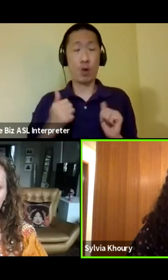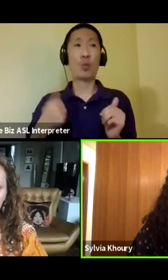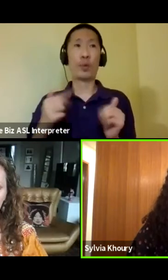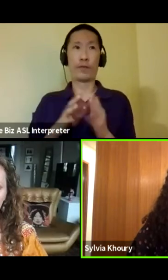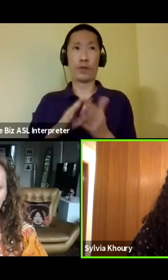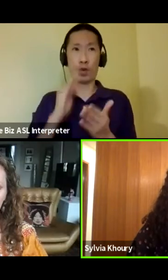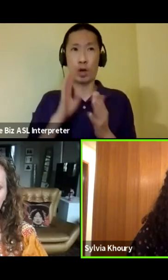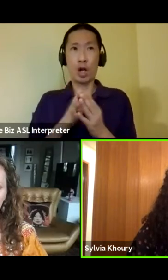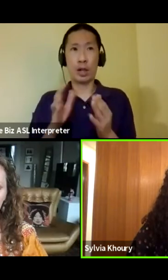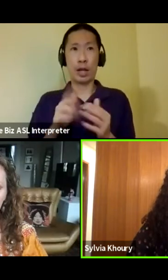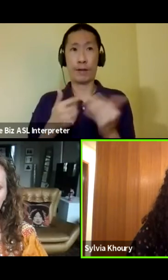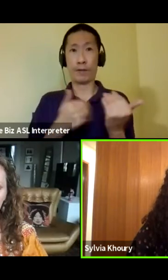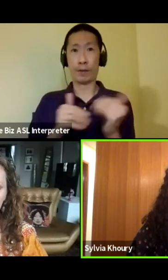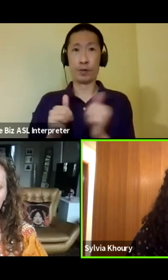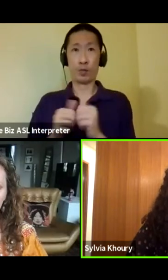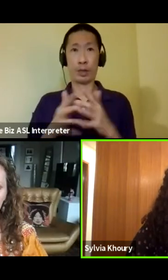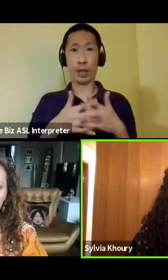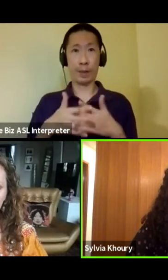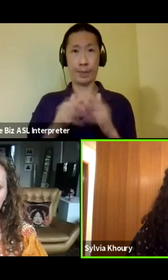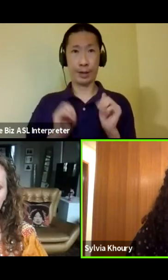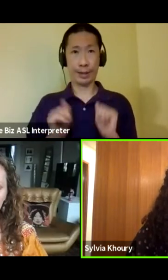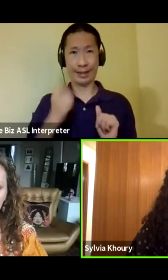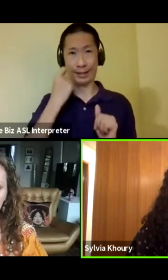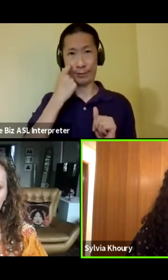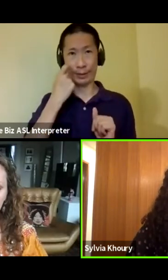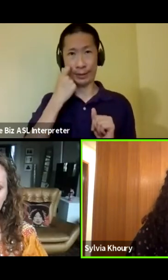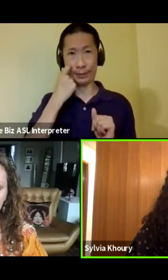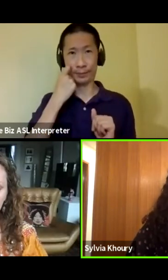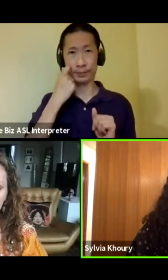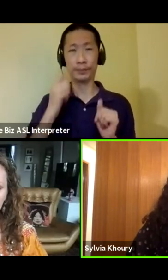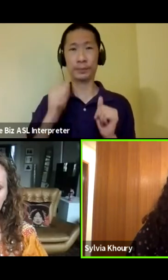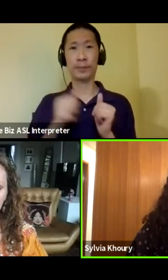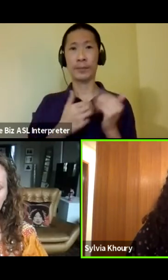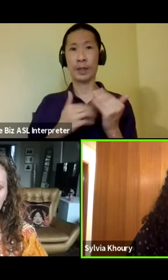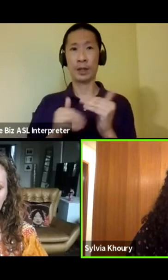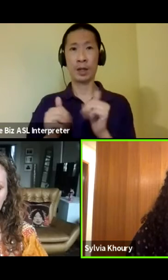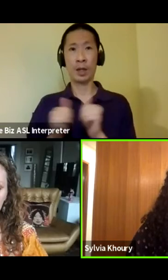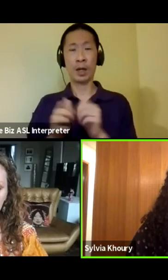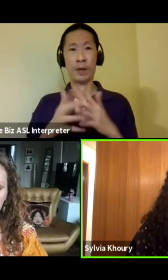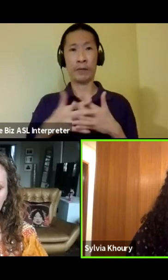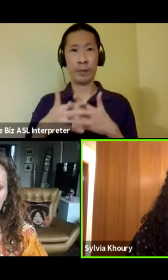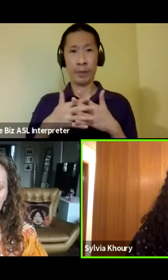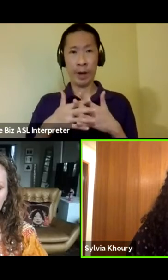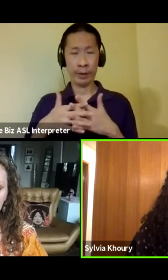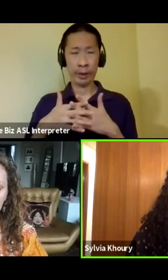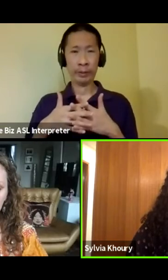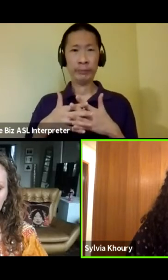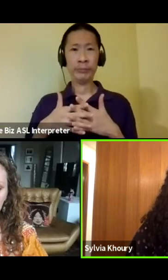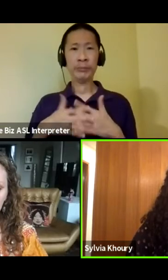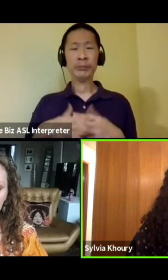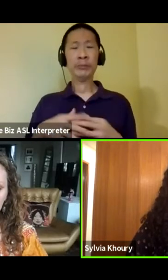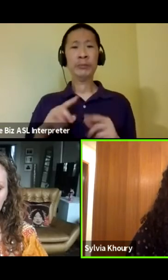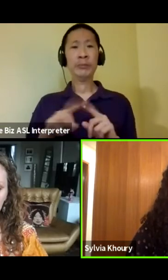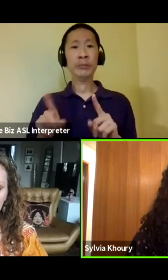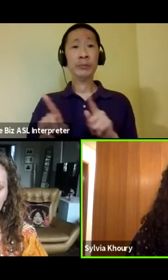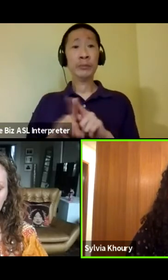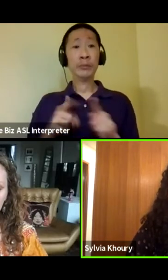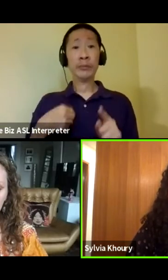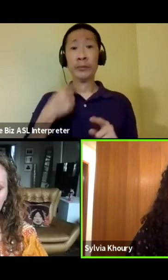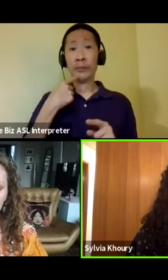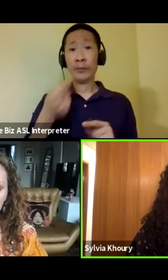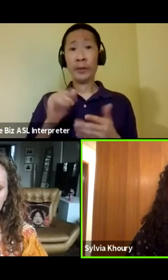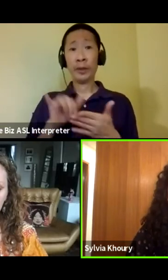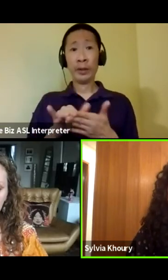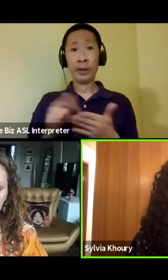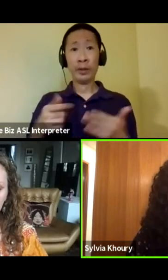limitations of American theater in recent years, a lot of limitations of America. Um, but I'll say there's a lot